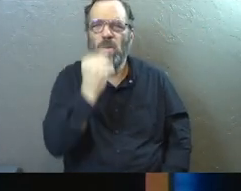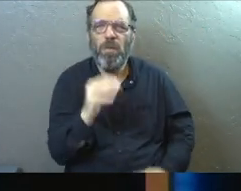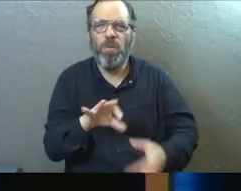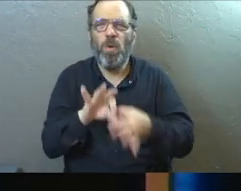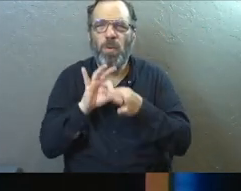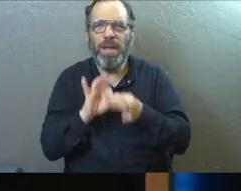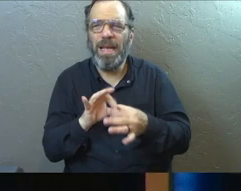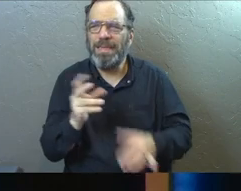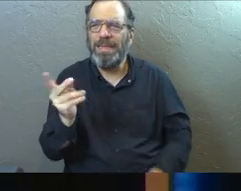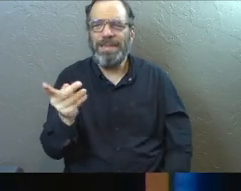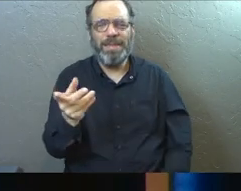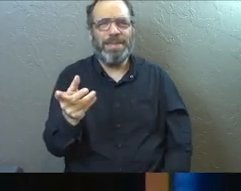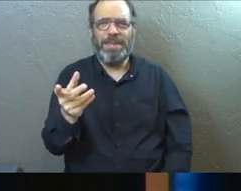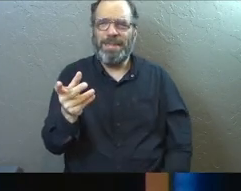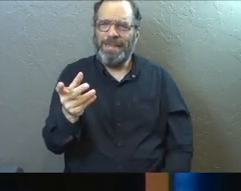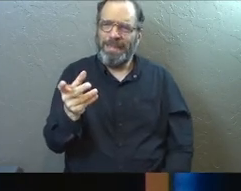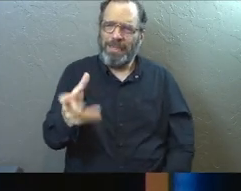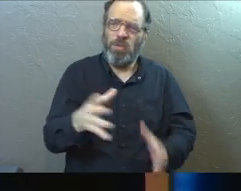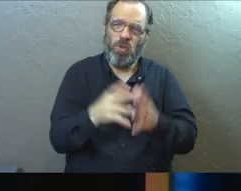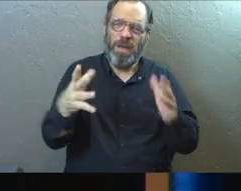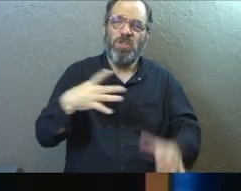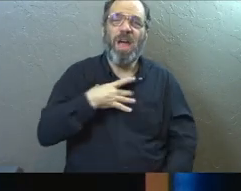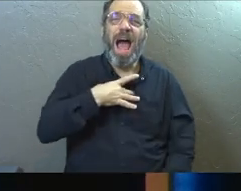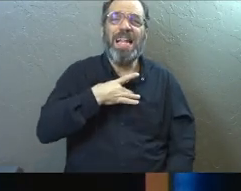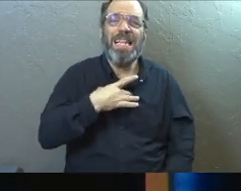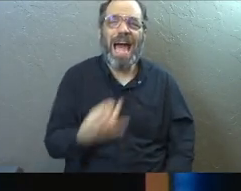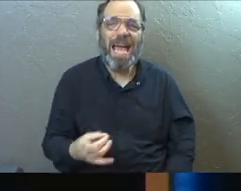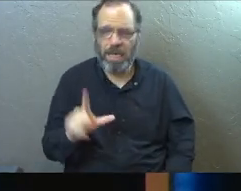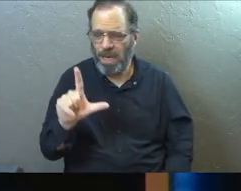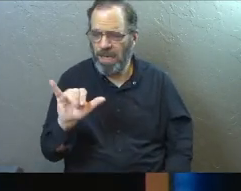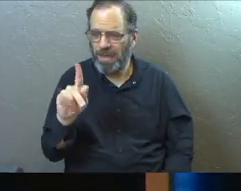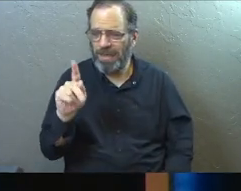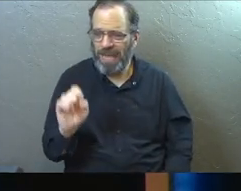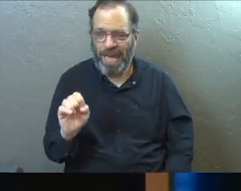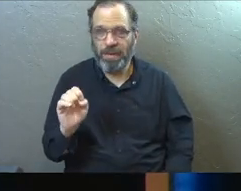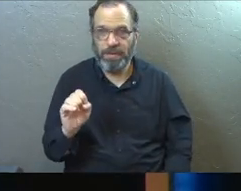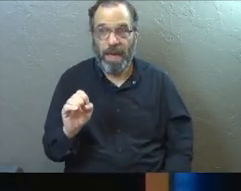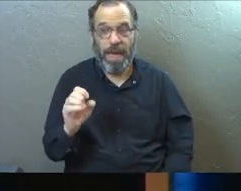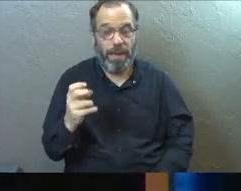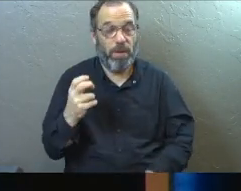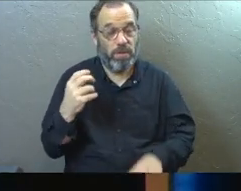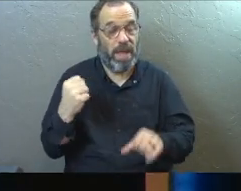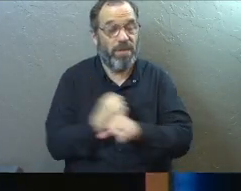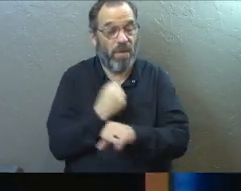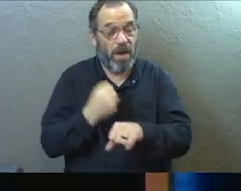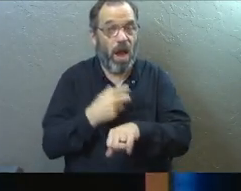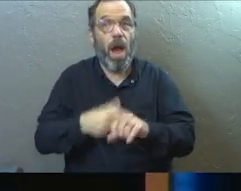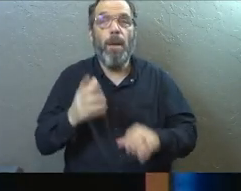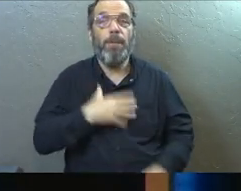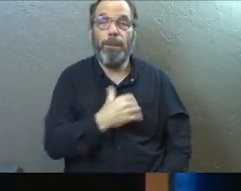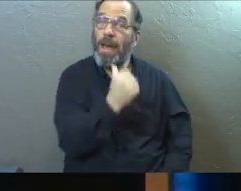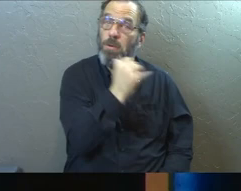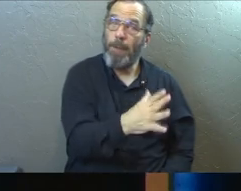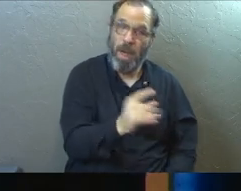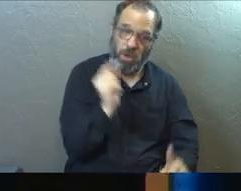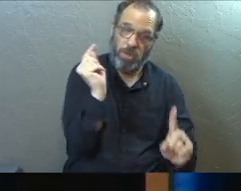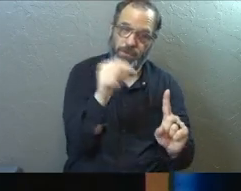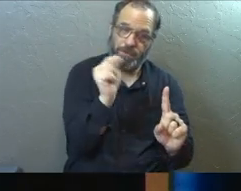relationship and there's so much like in their relationship. And I'm sure it's hard fought for that. But my grandmother, she